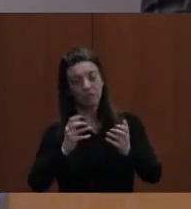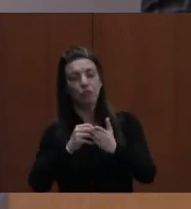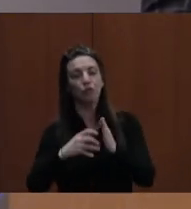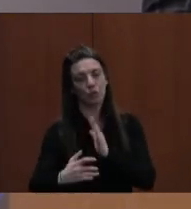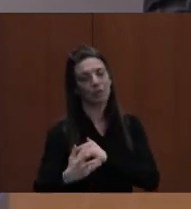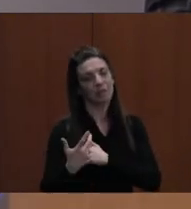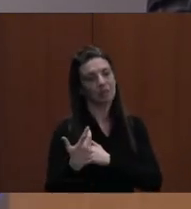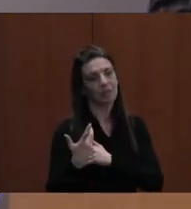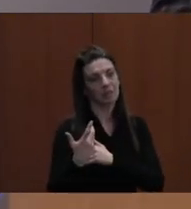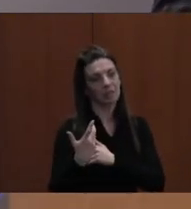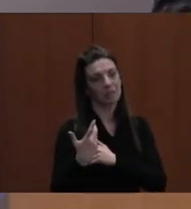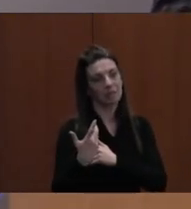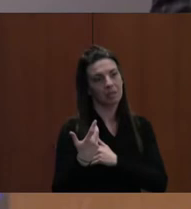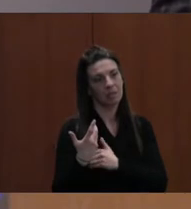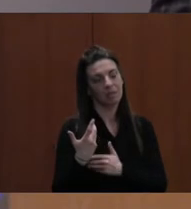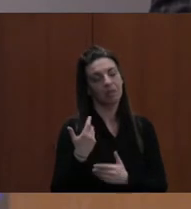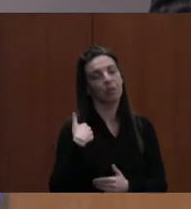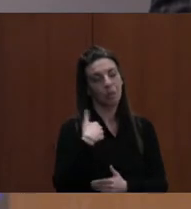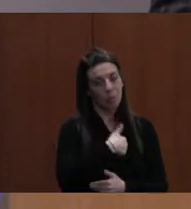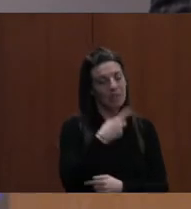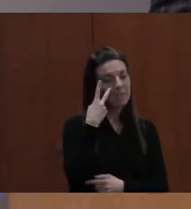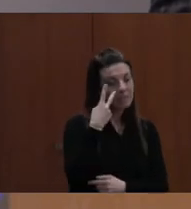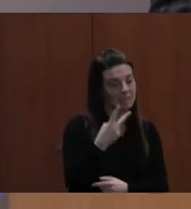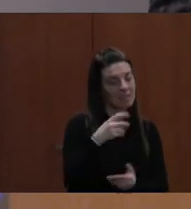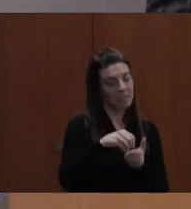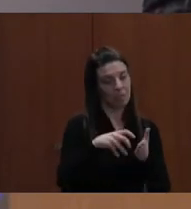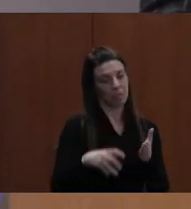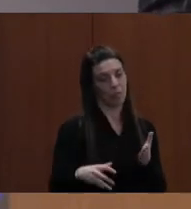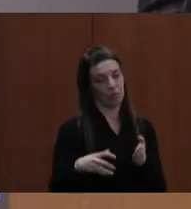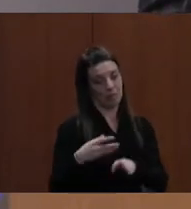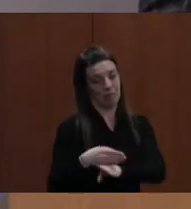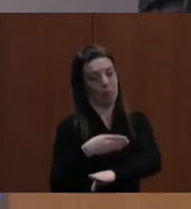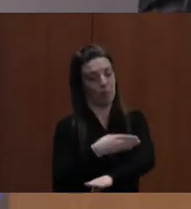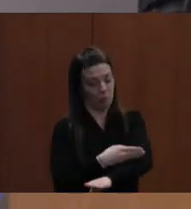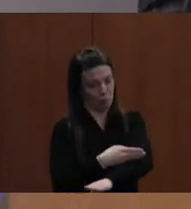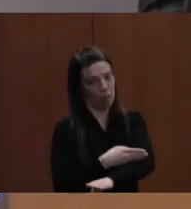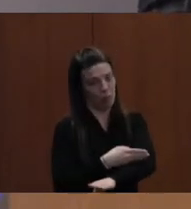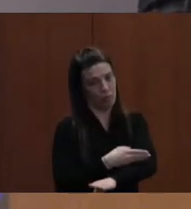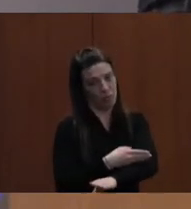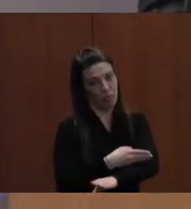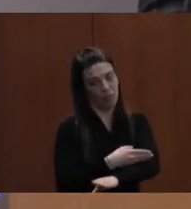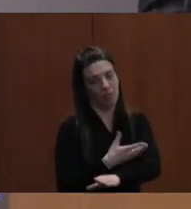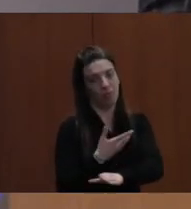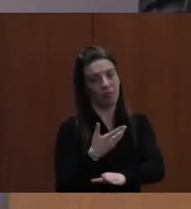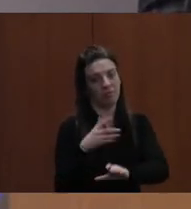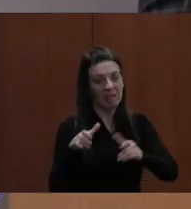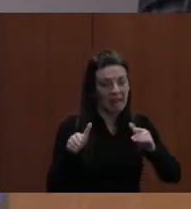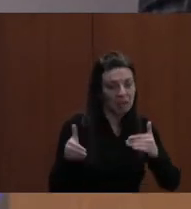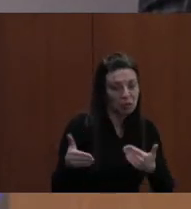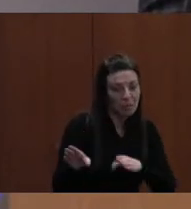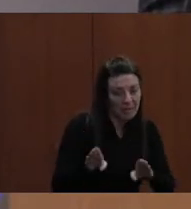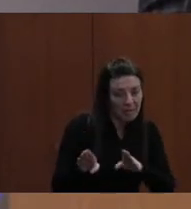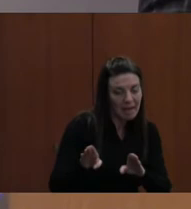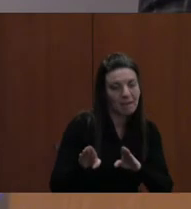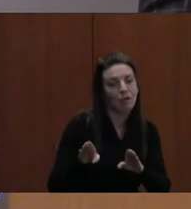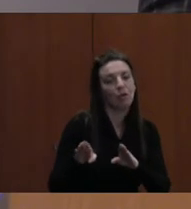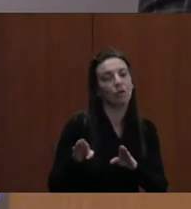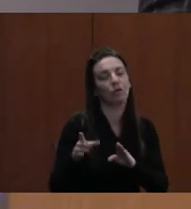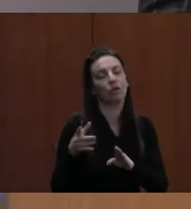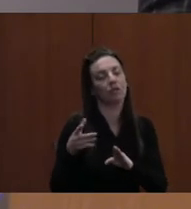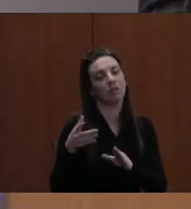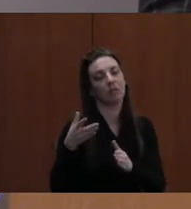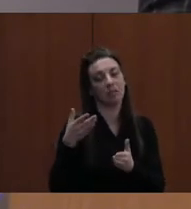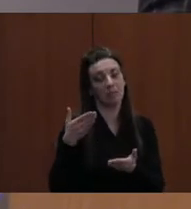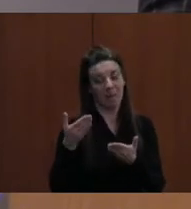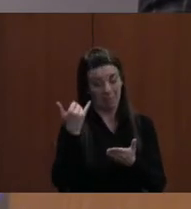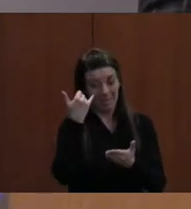if a kid is doing better in the classroom, a lot of those behaviors and things that the school psychologists, school social workers would